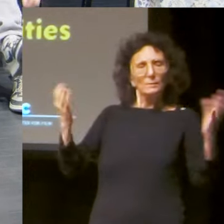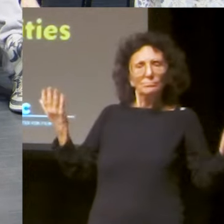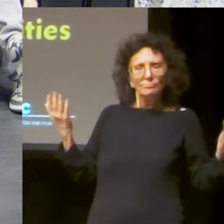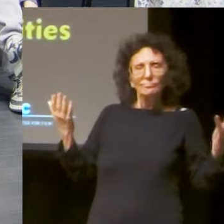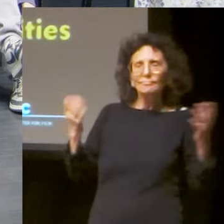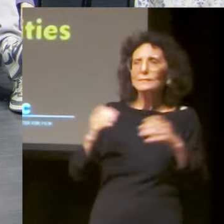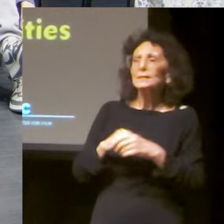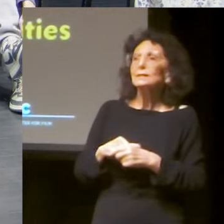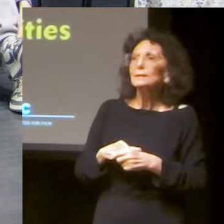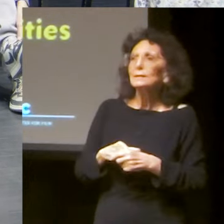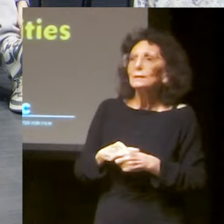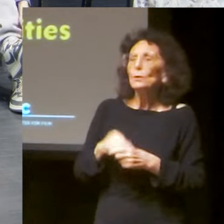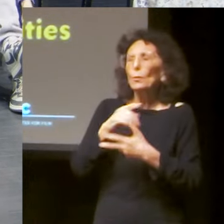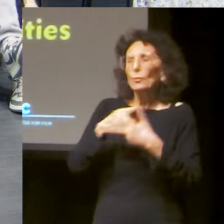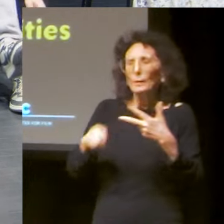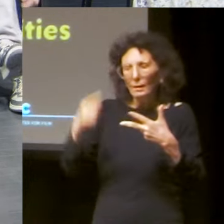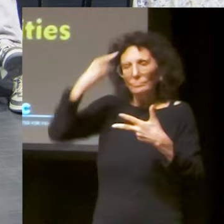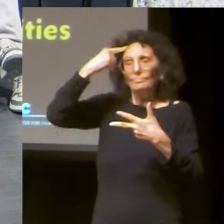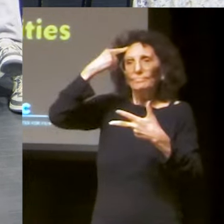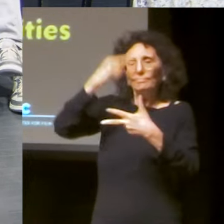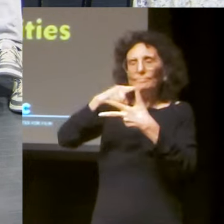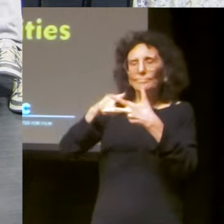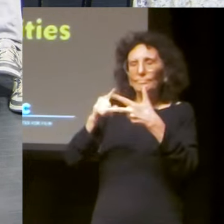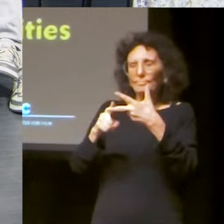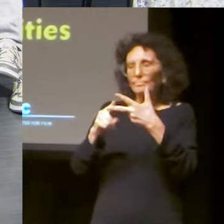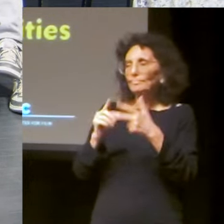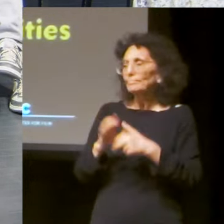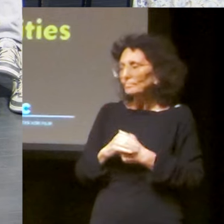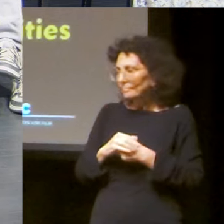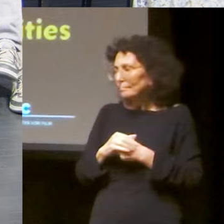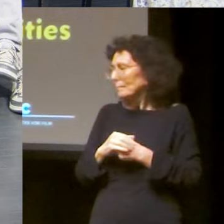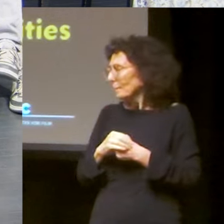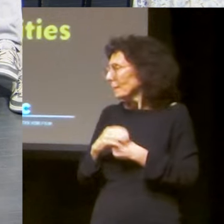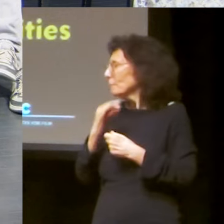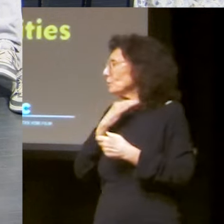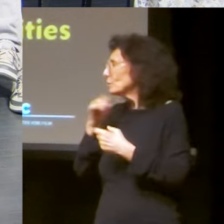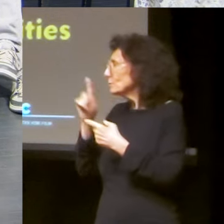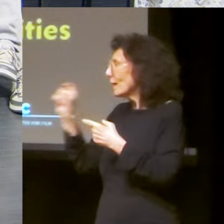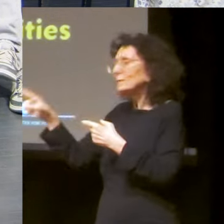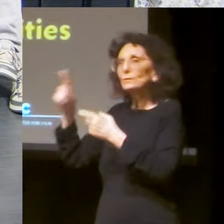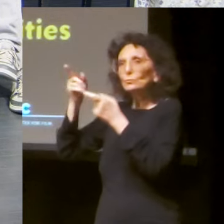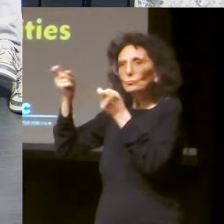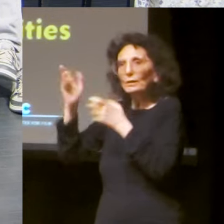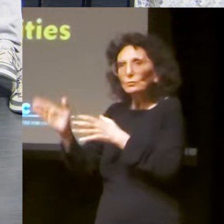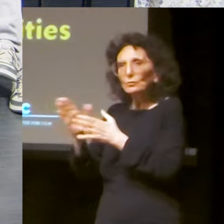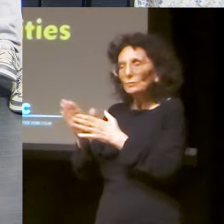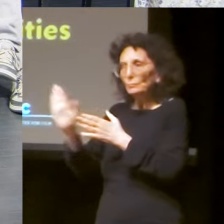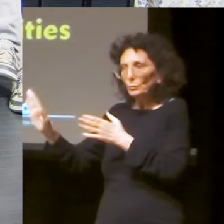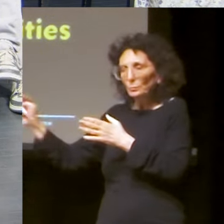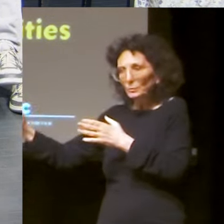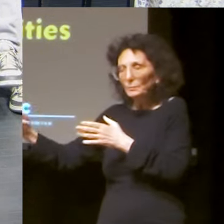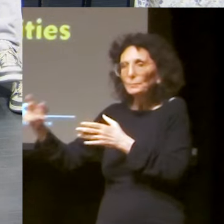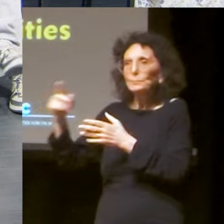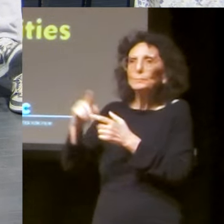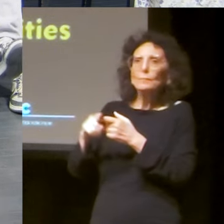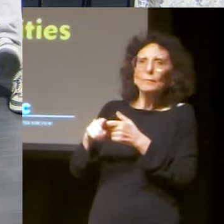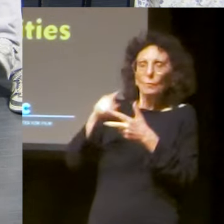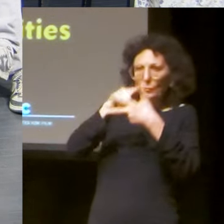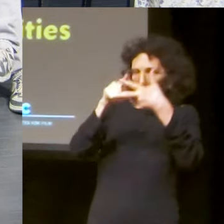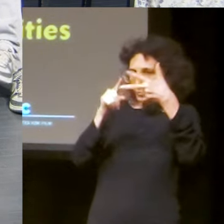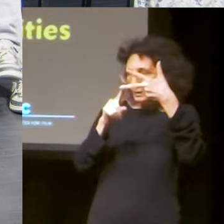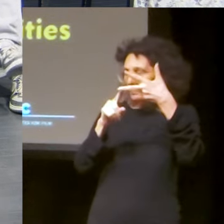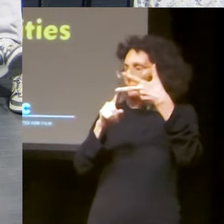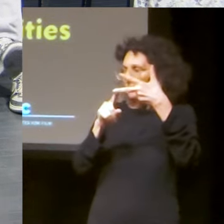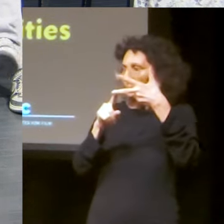exposed to that at a young age and being an independent person myself. And so there were three